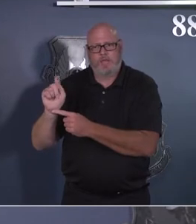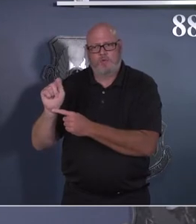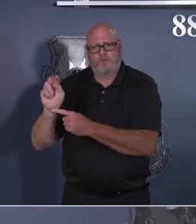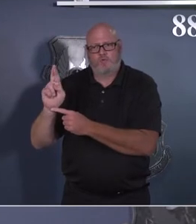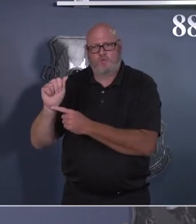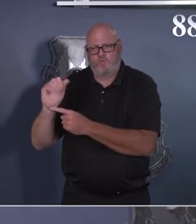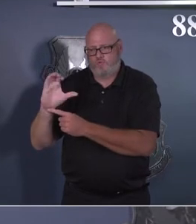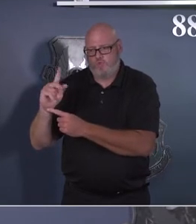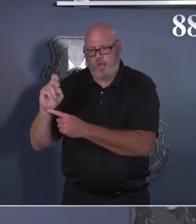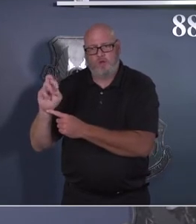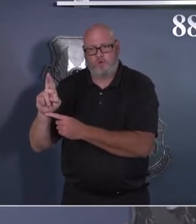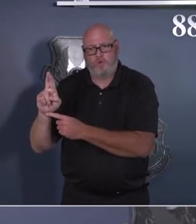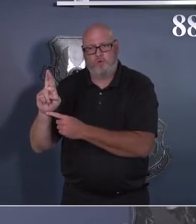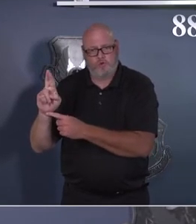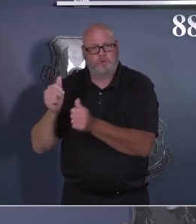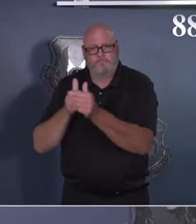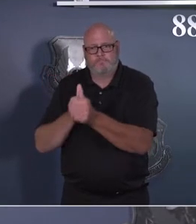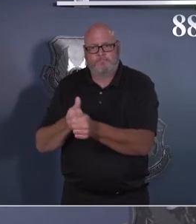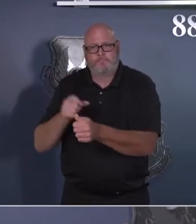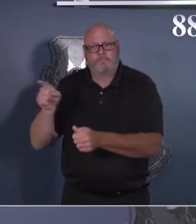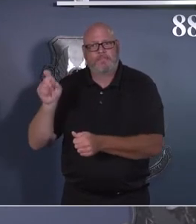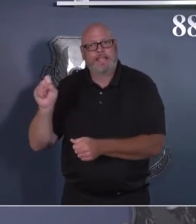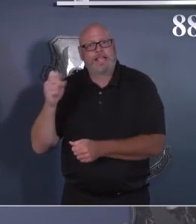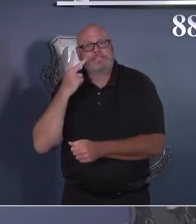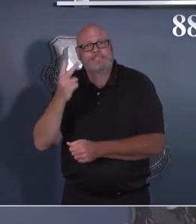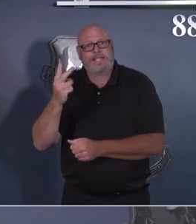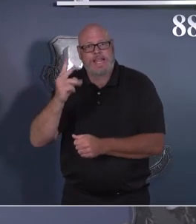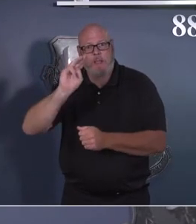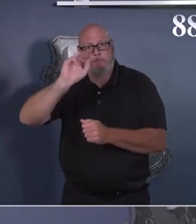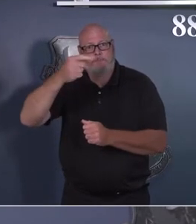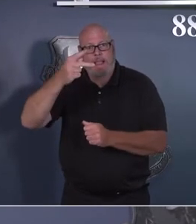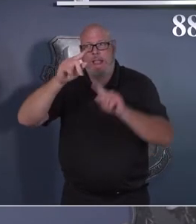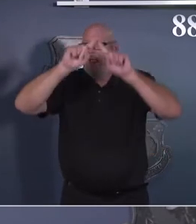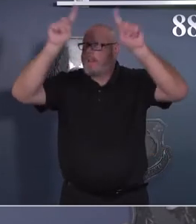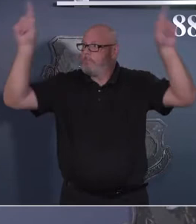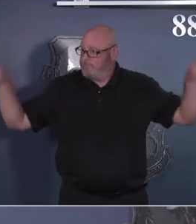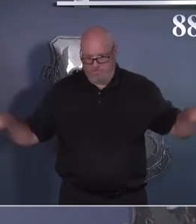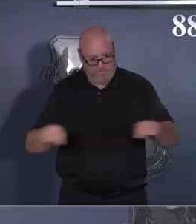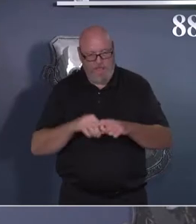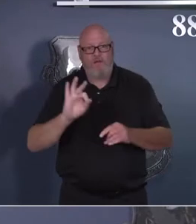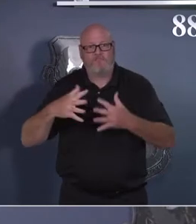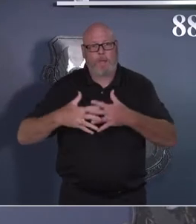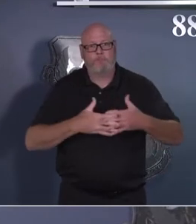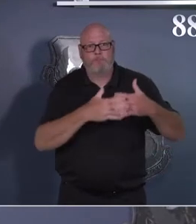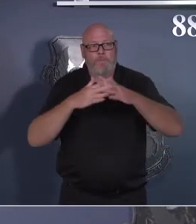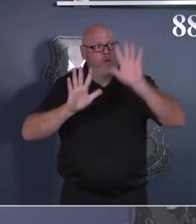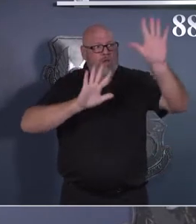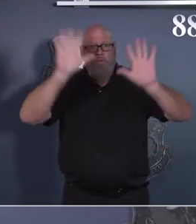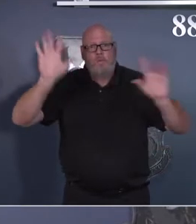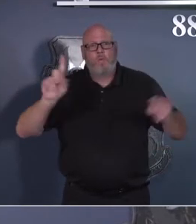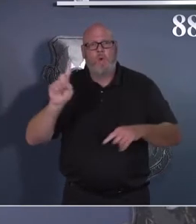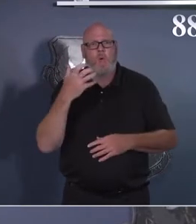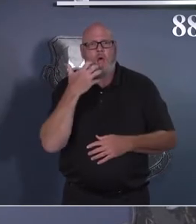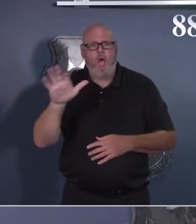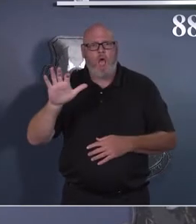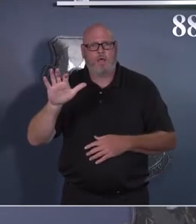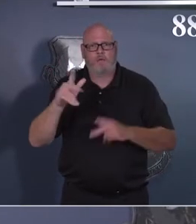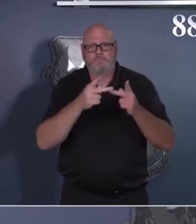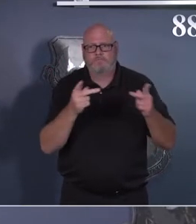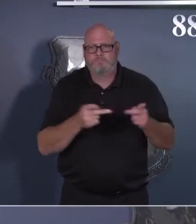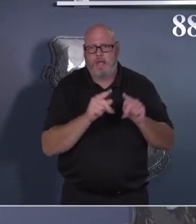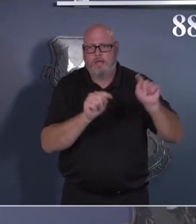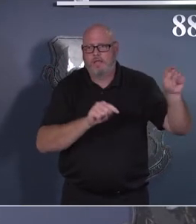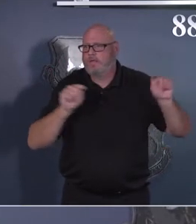you will see an overall map of the United States. And that map is going to show you areas that are red. And that red indicates high community